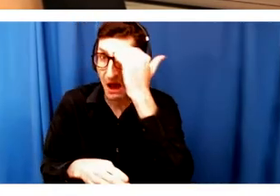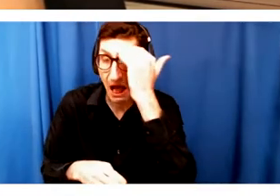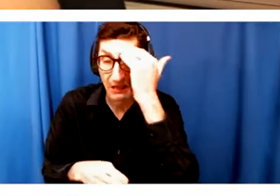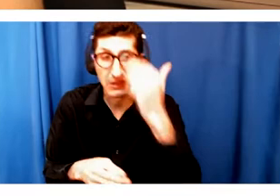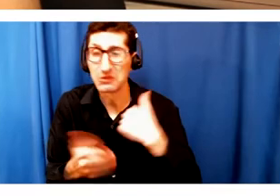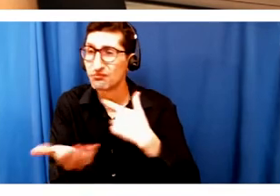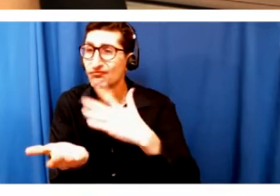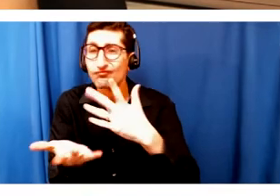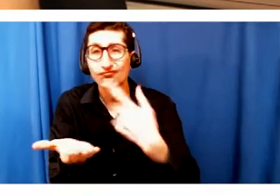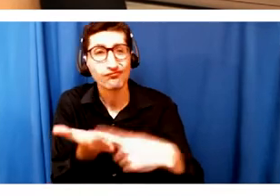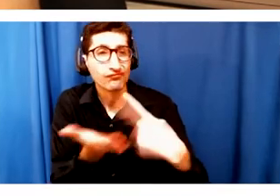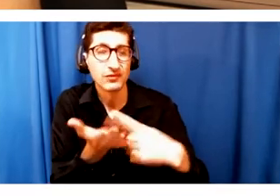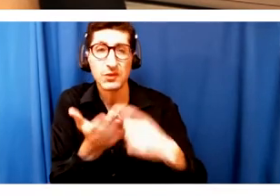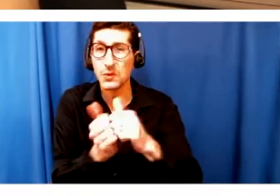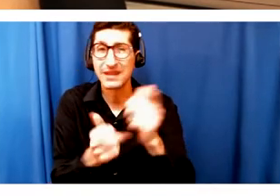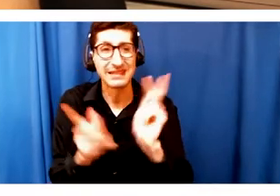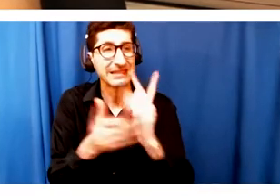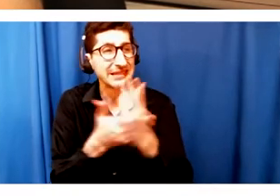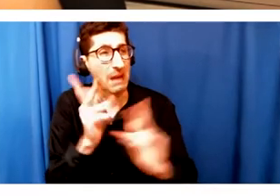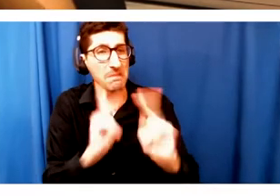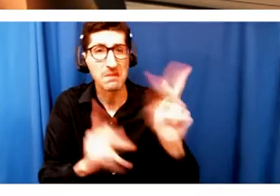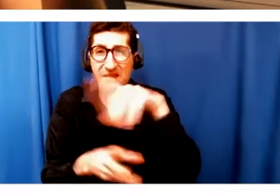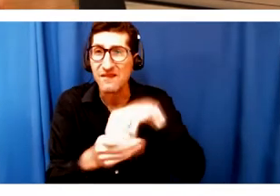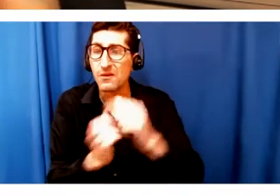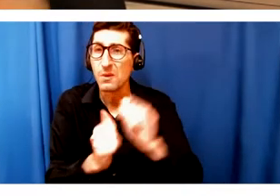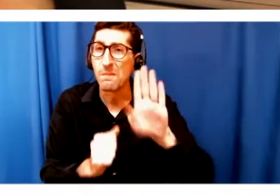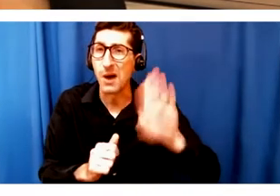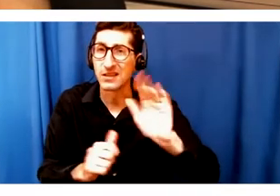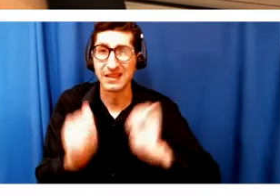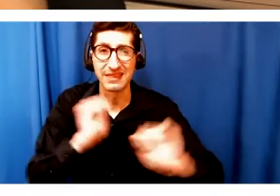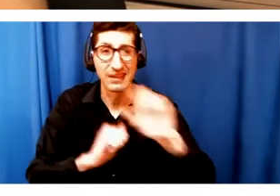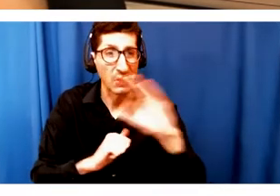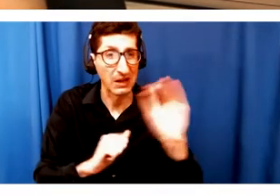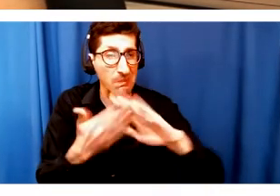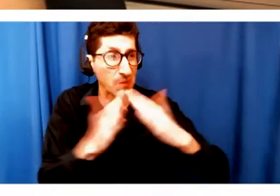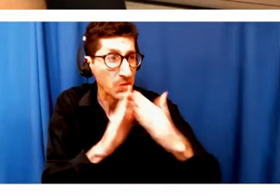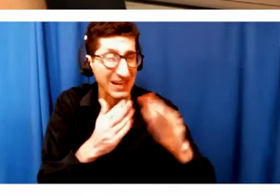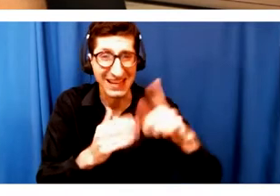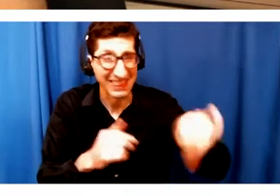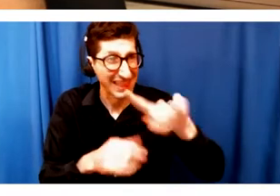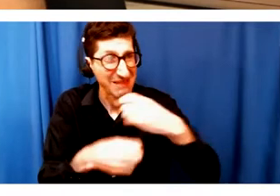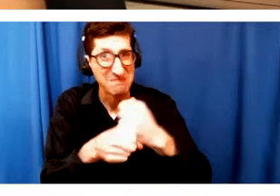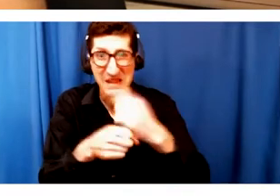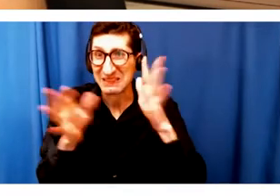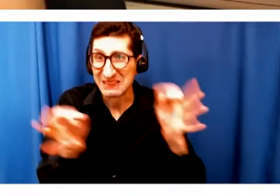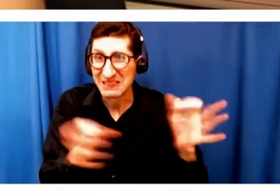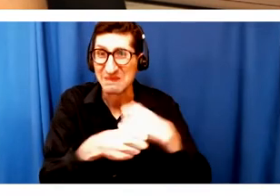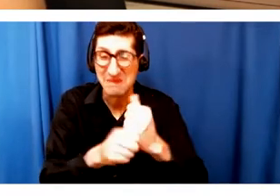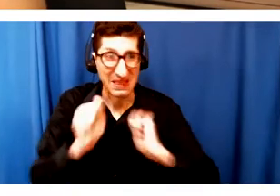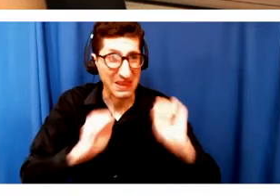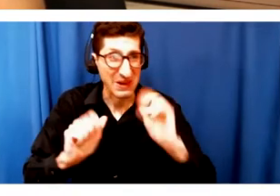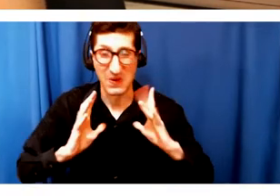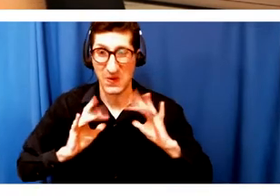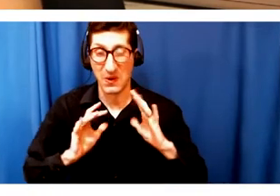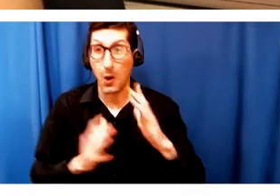of the movers and shakers in the Boston theater community. Just some, not all. It would be impossible to speak to everyone. But some of the people who've